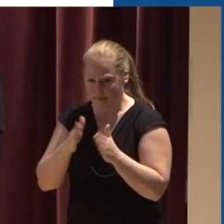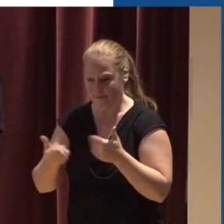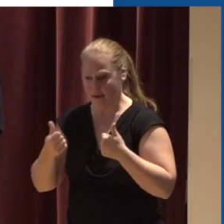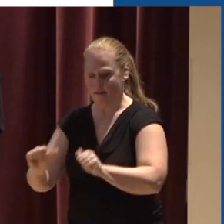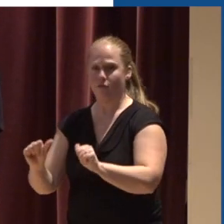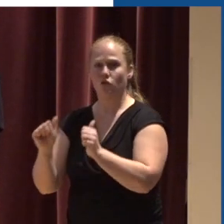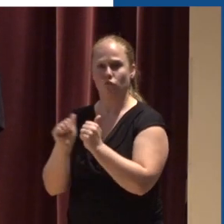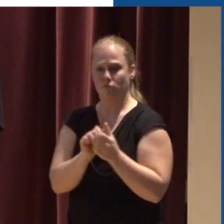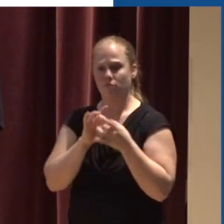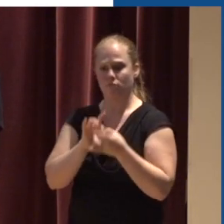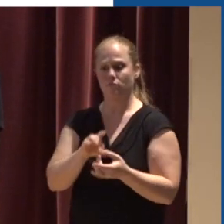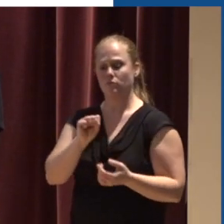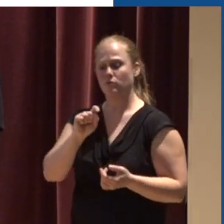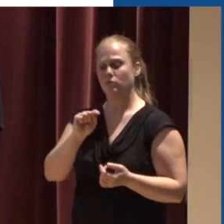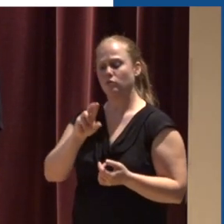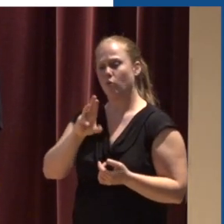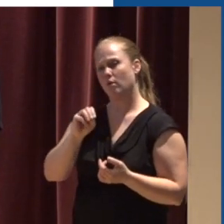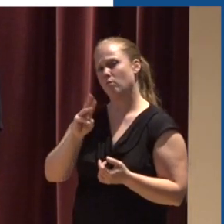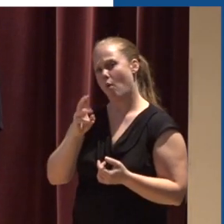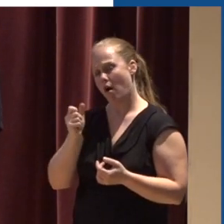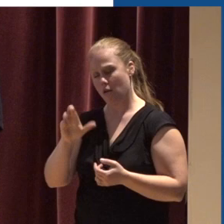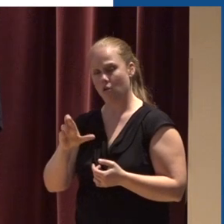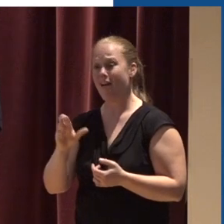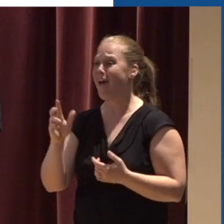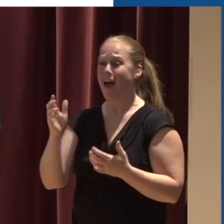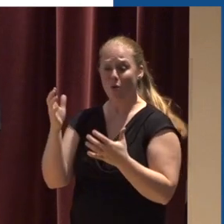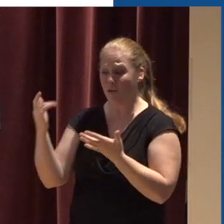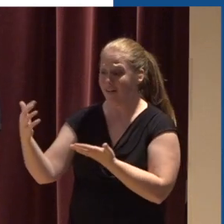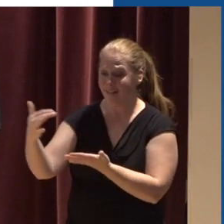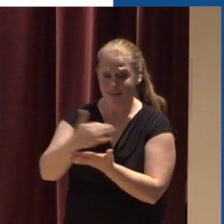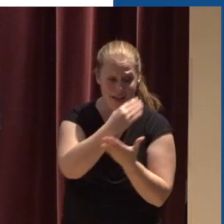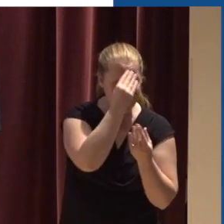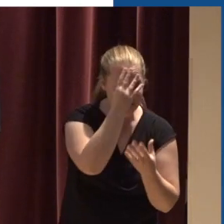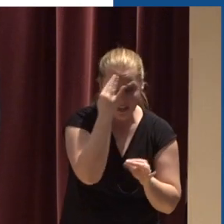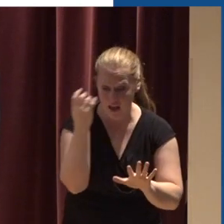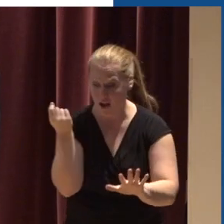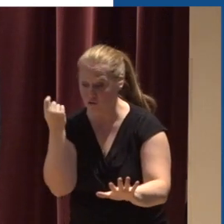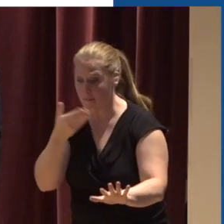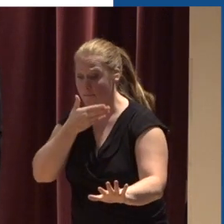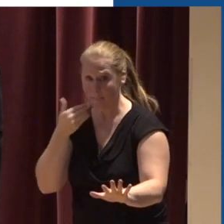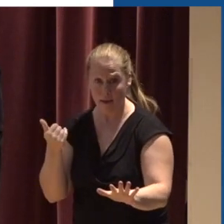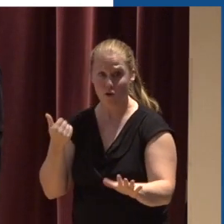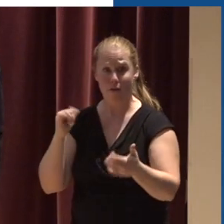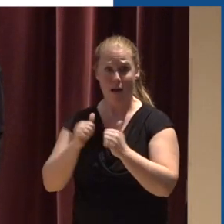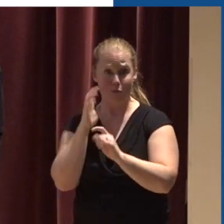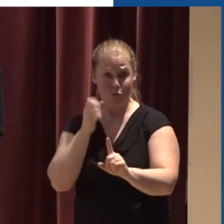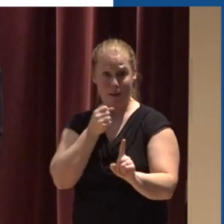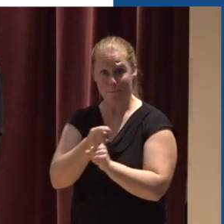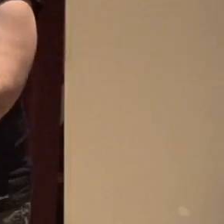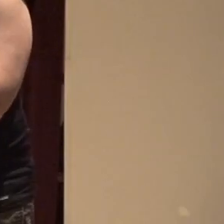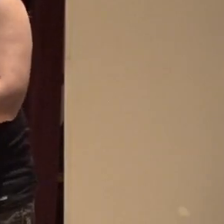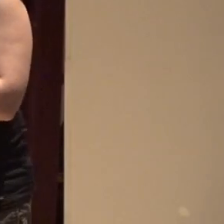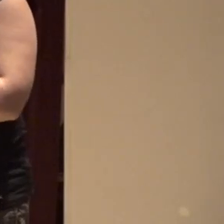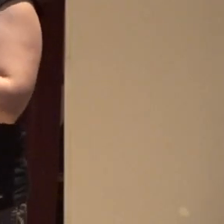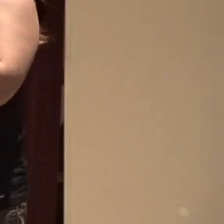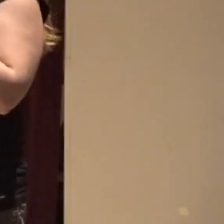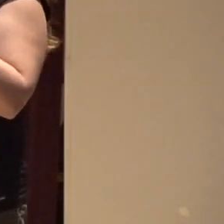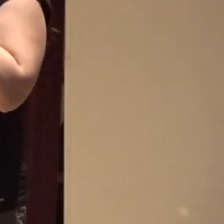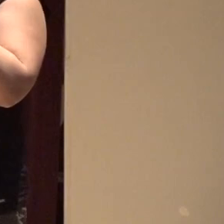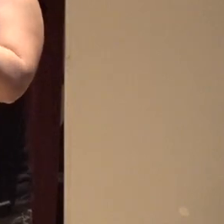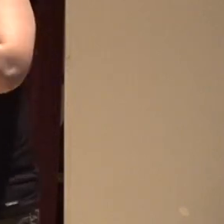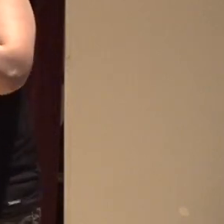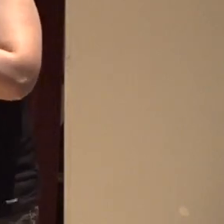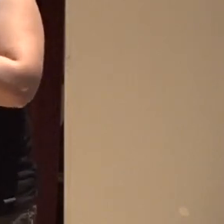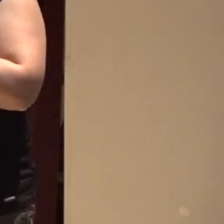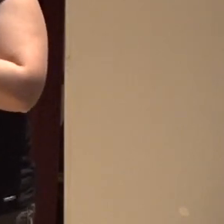of course, as we collect this data into the future We'll get a much better understanding of the long-term impacts of climate change And with that, I'll go ahead and